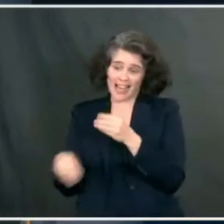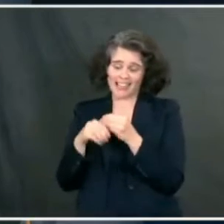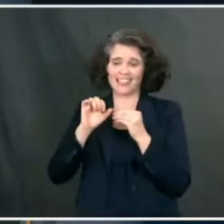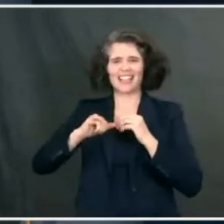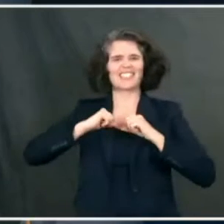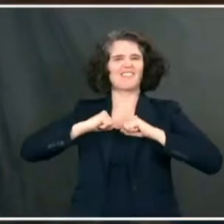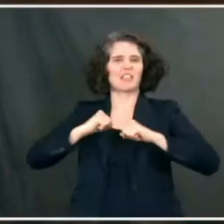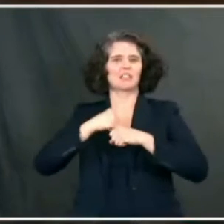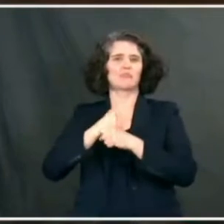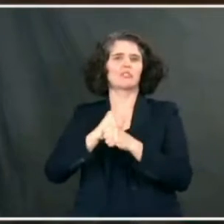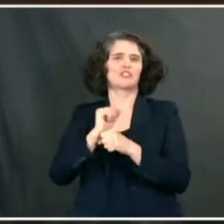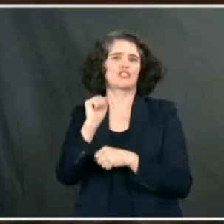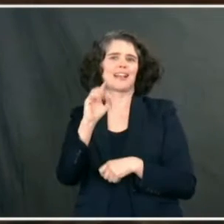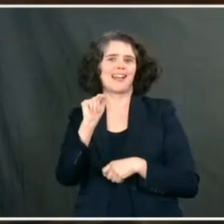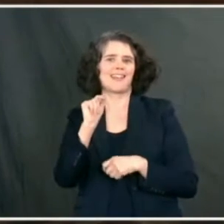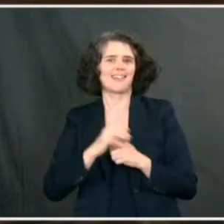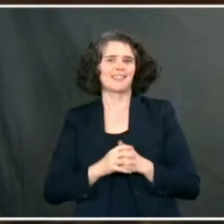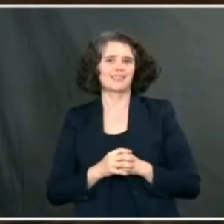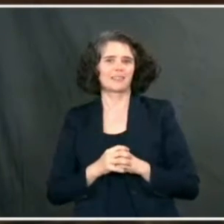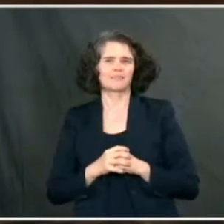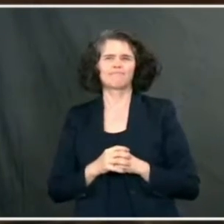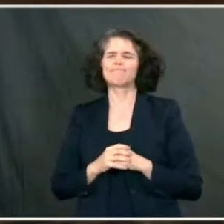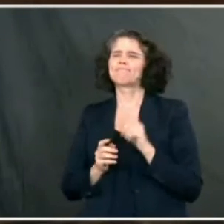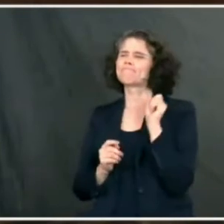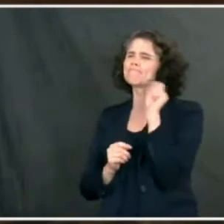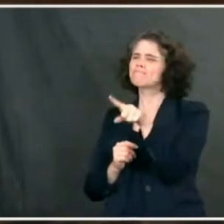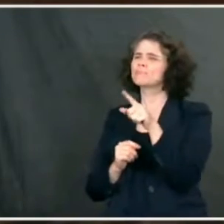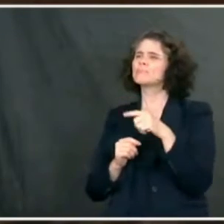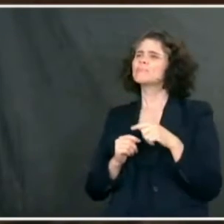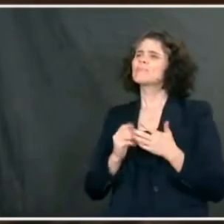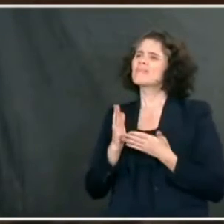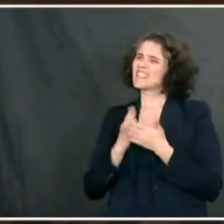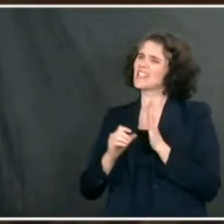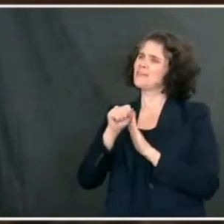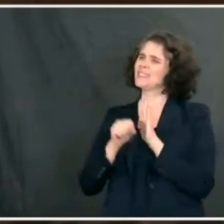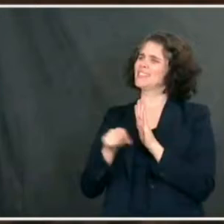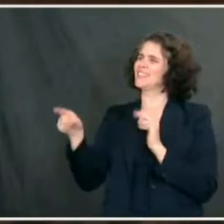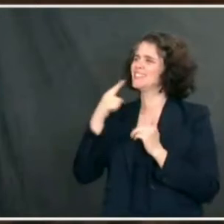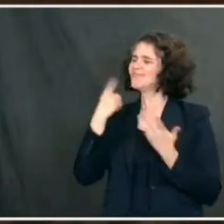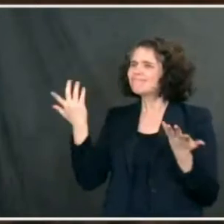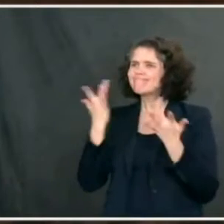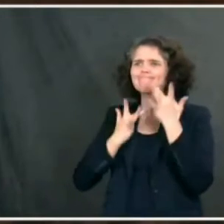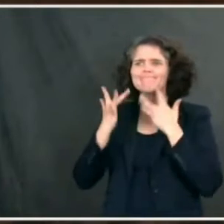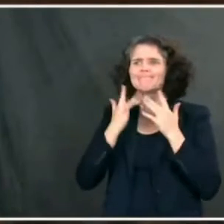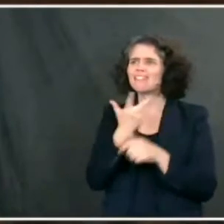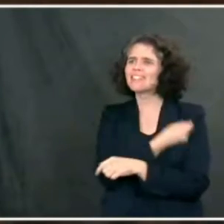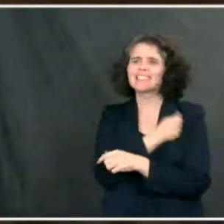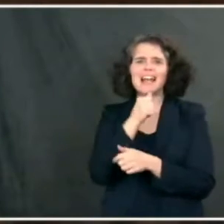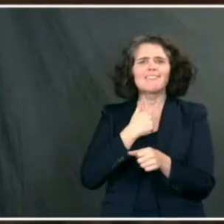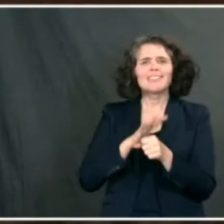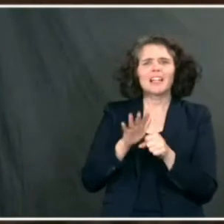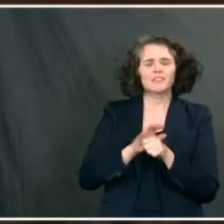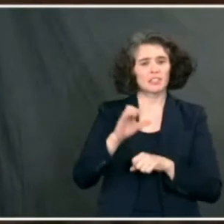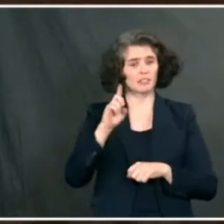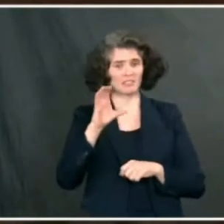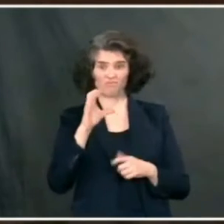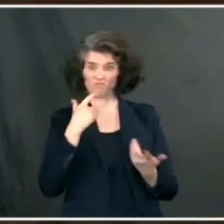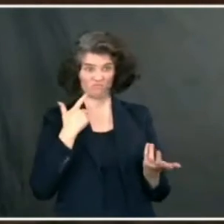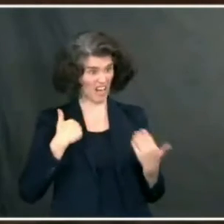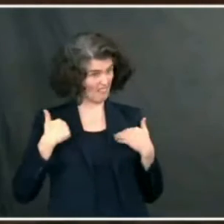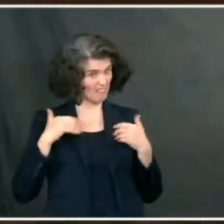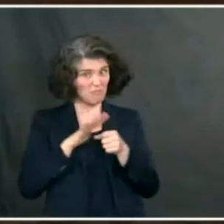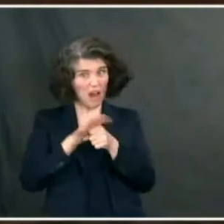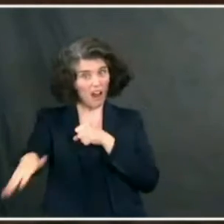explain the discrepancy between what some states are saying about needing more vaccines and the CDC saying that a lot of vaccine is still